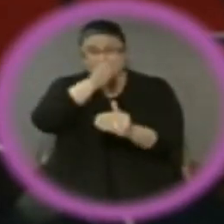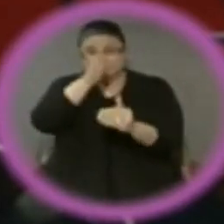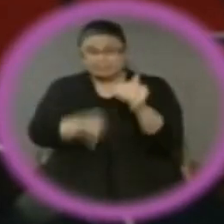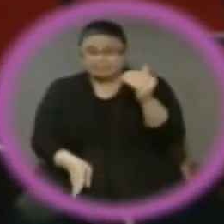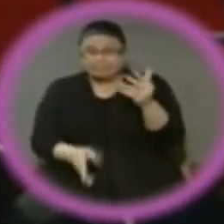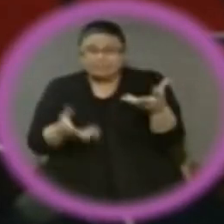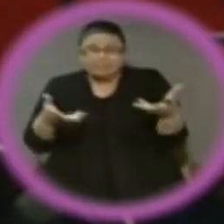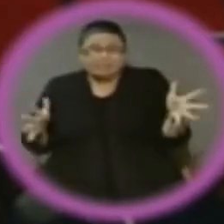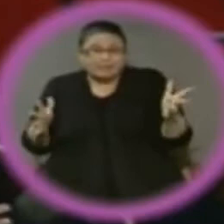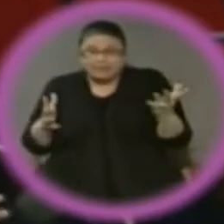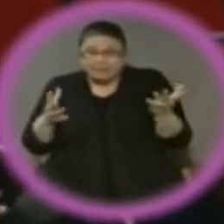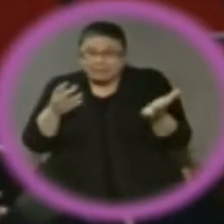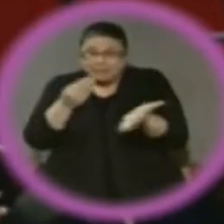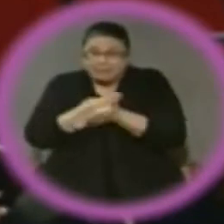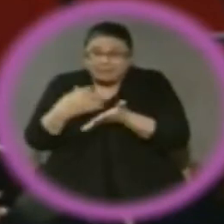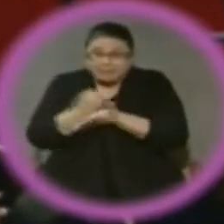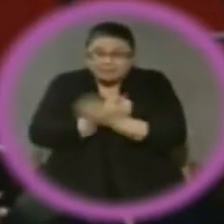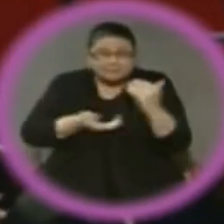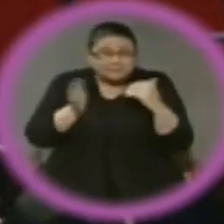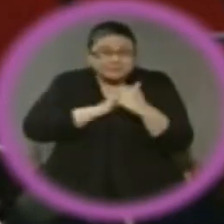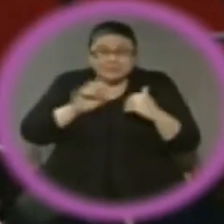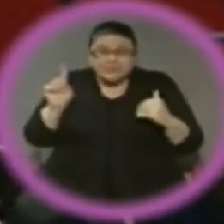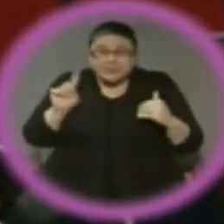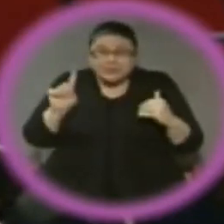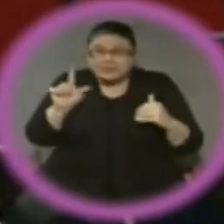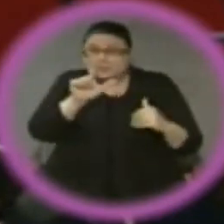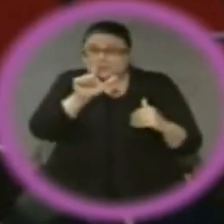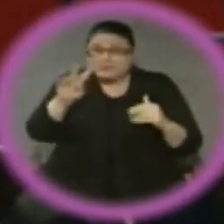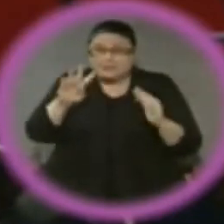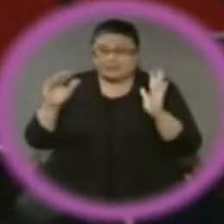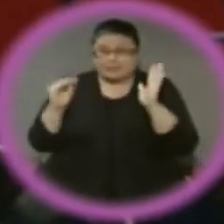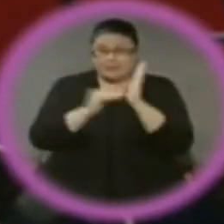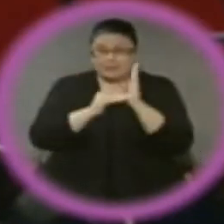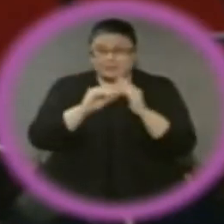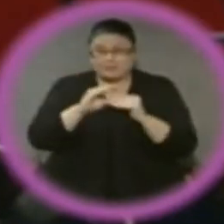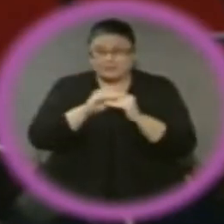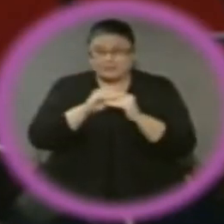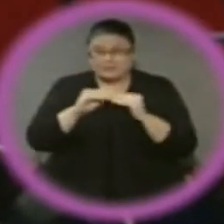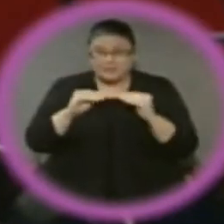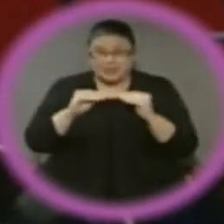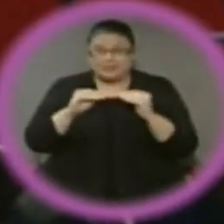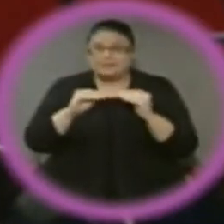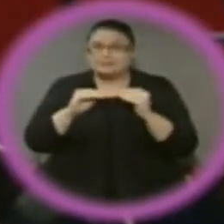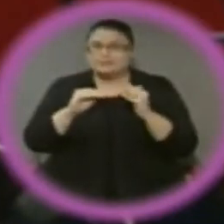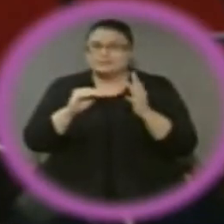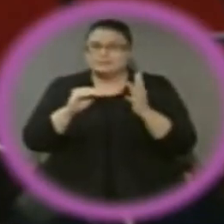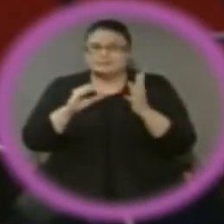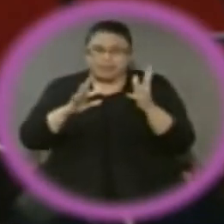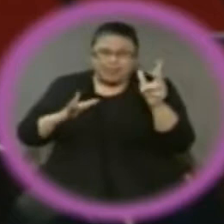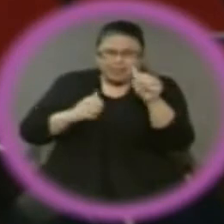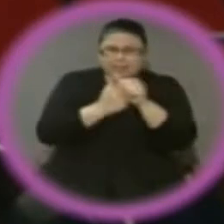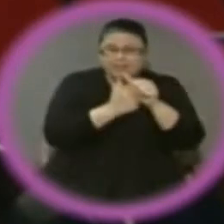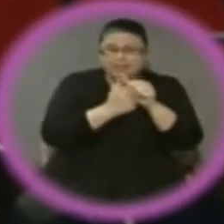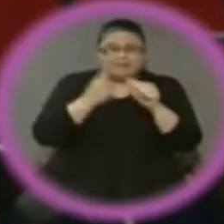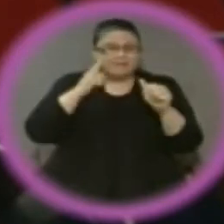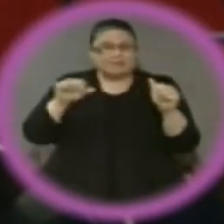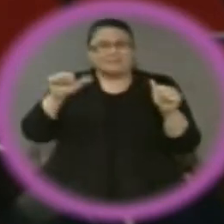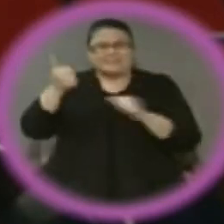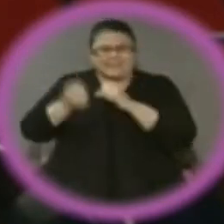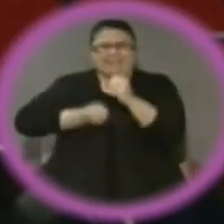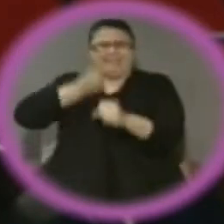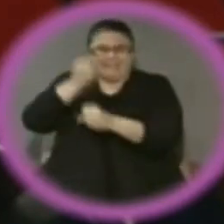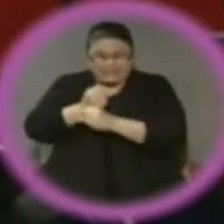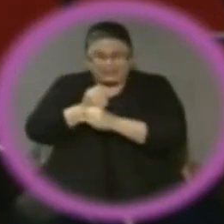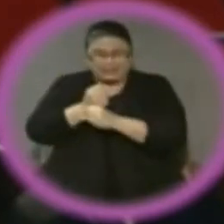can wrap it up. Okay. So those $24,000 are not going to compensate me for the 10 years that I lost my steps, where I lost about